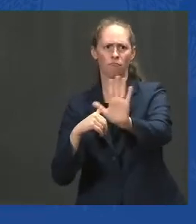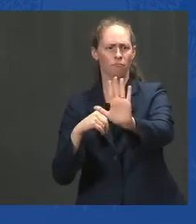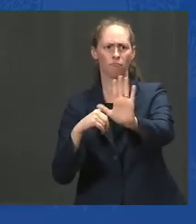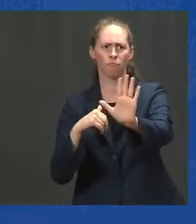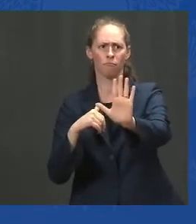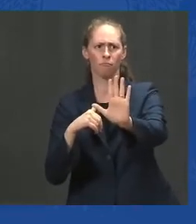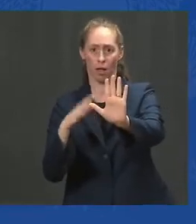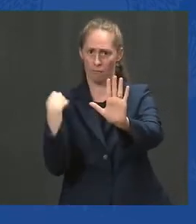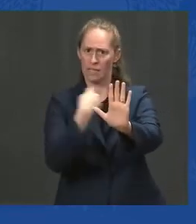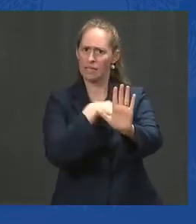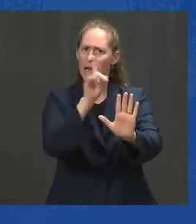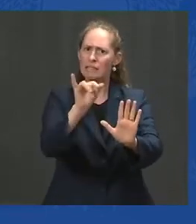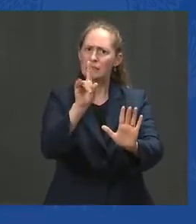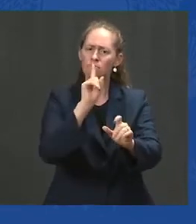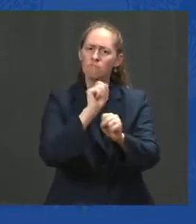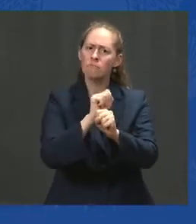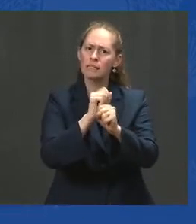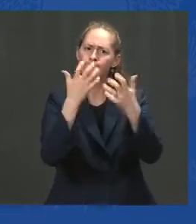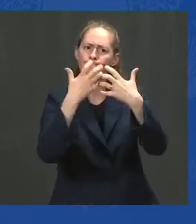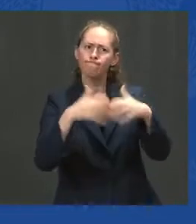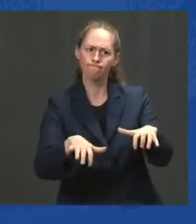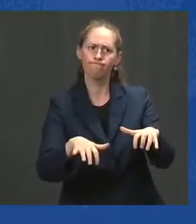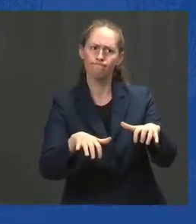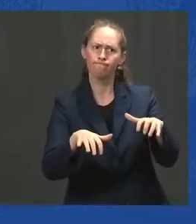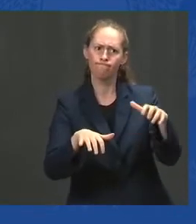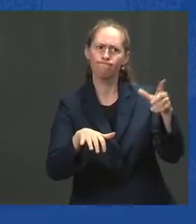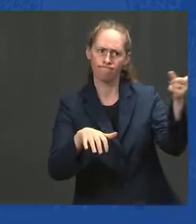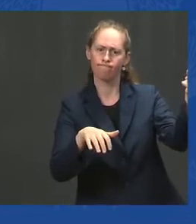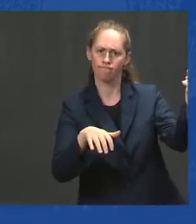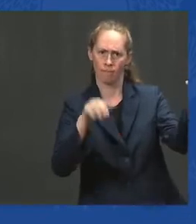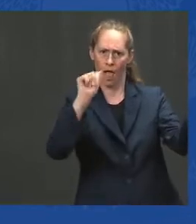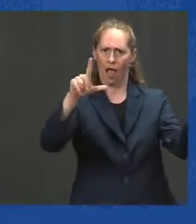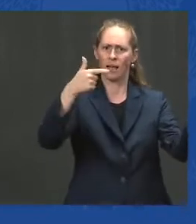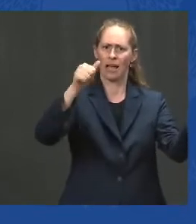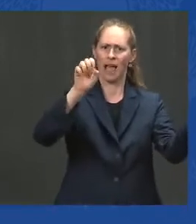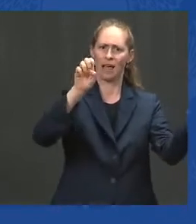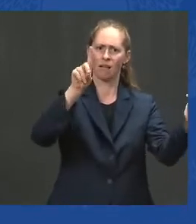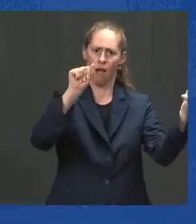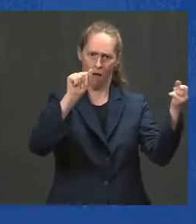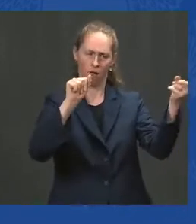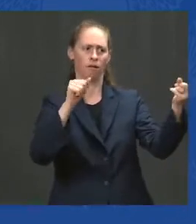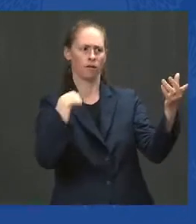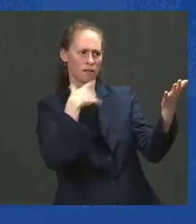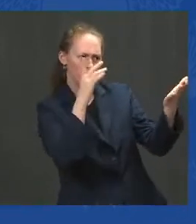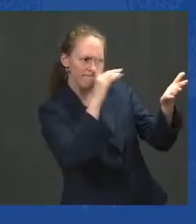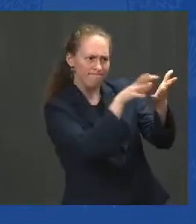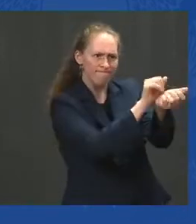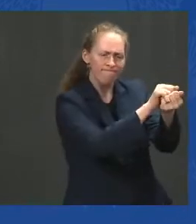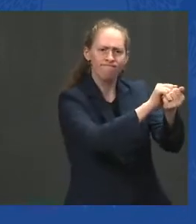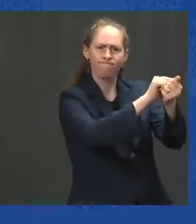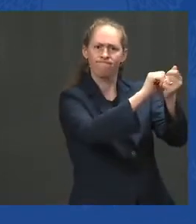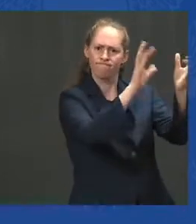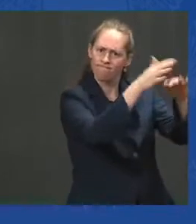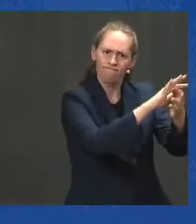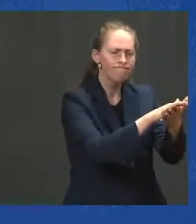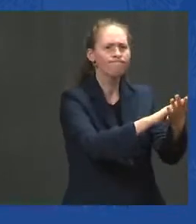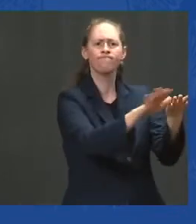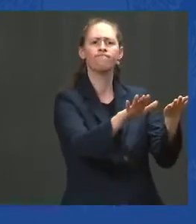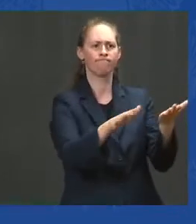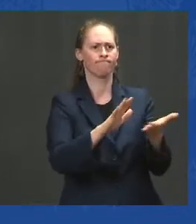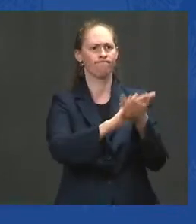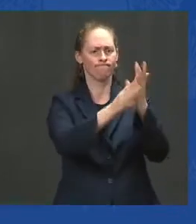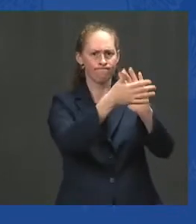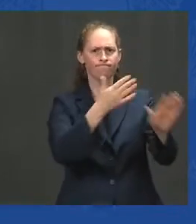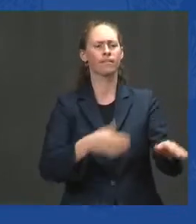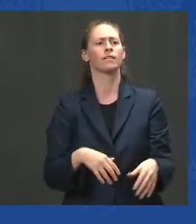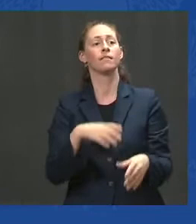Qaeda in Afghanistan. We never gave up the hunt for Osama bin Laden, and we got him. That was a decade ago.